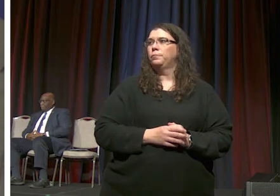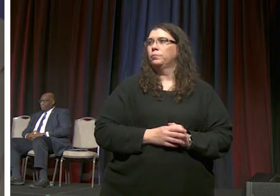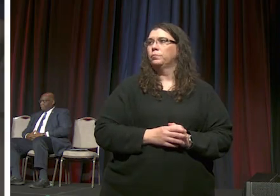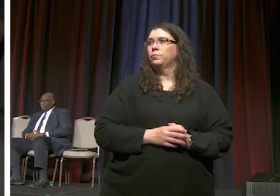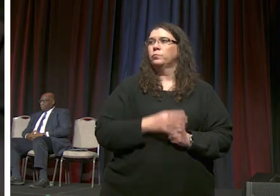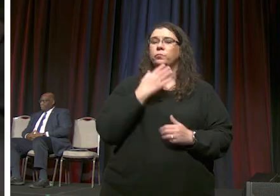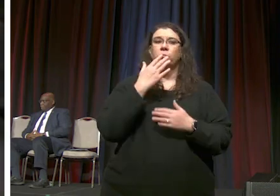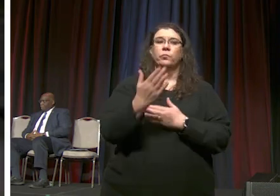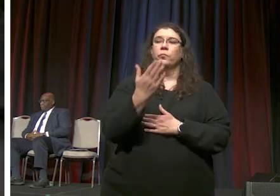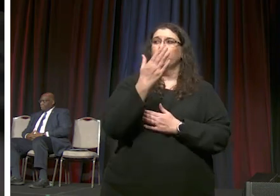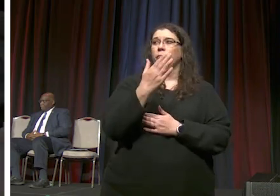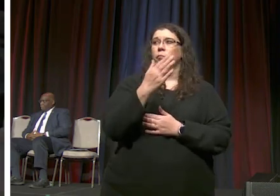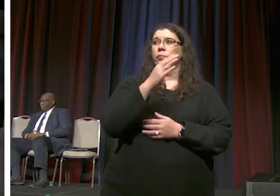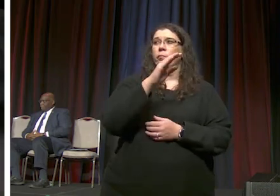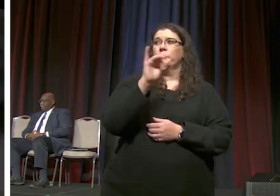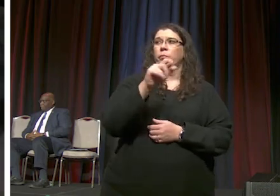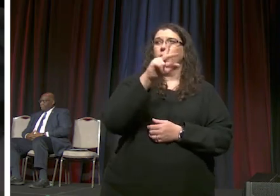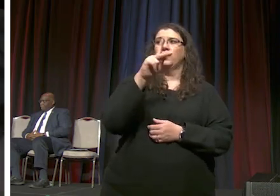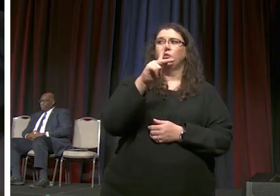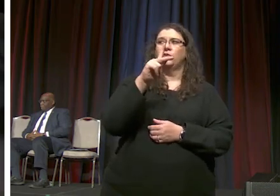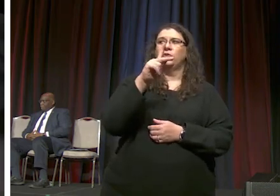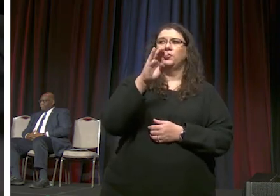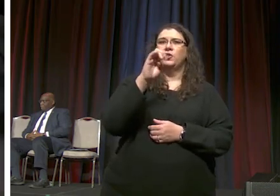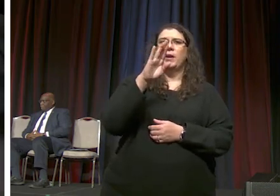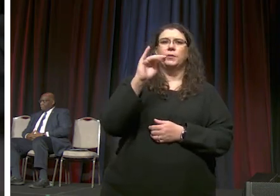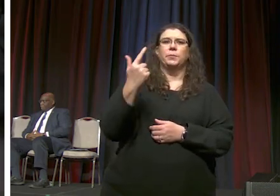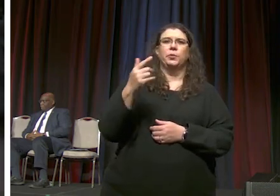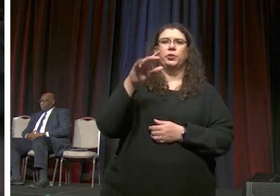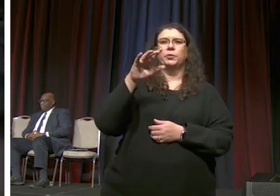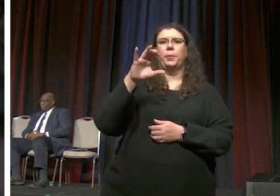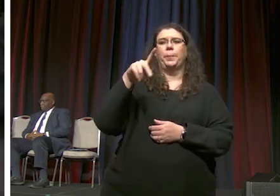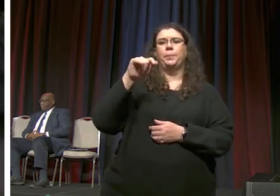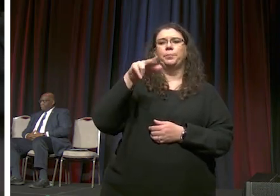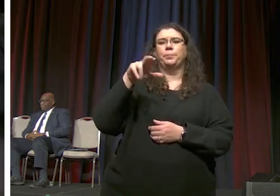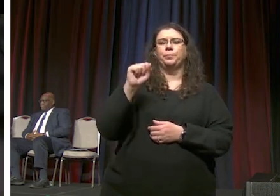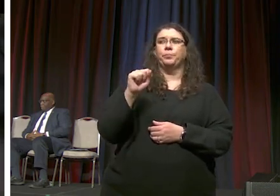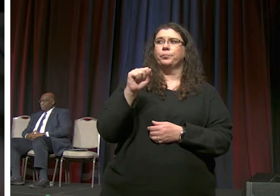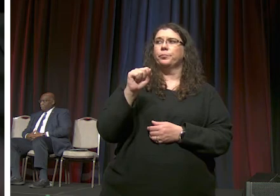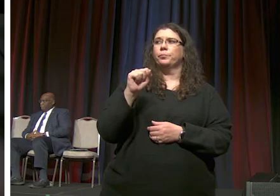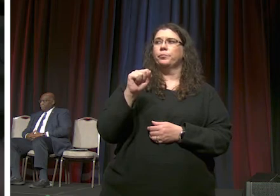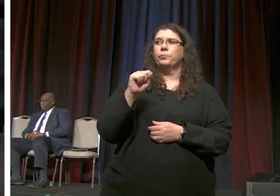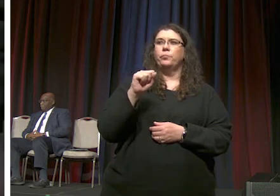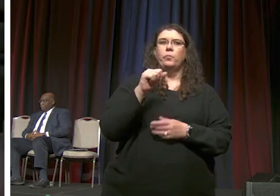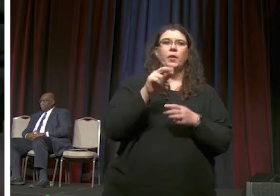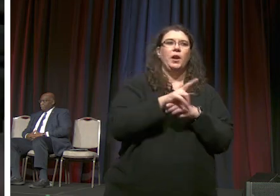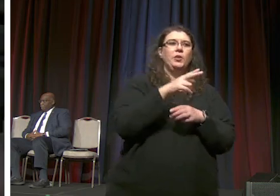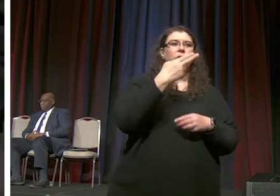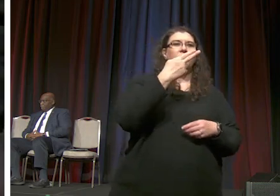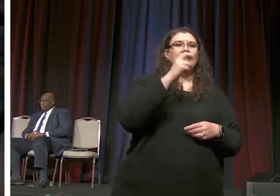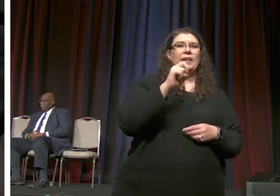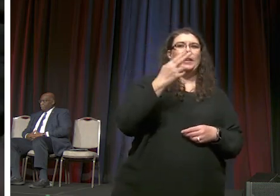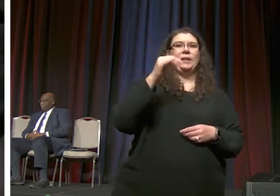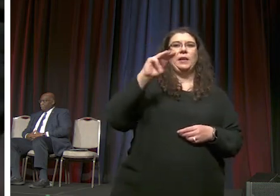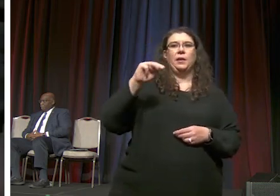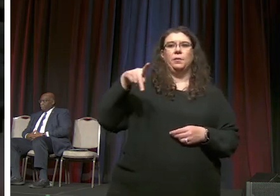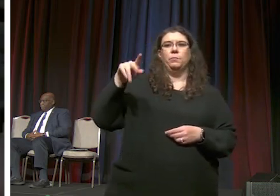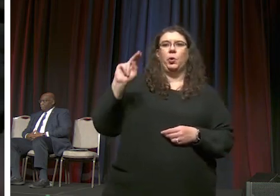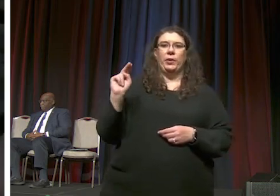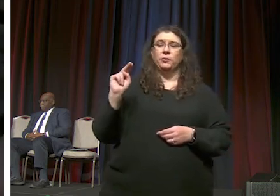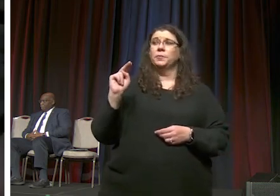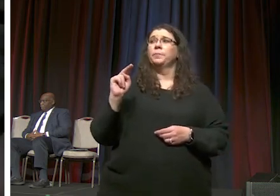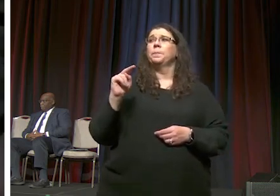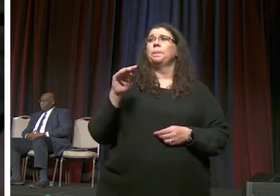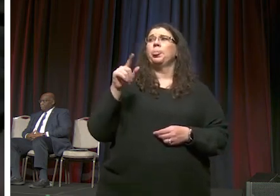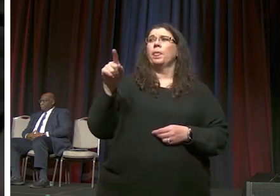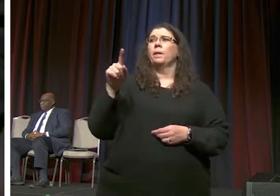good morning uh my name is jasper peters i'm clergy from the mountain sky conference i use he him pronouns bishop palmer i think this is directed at